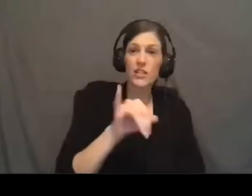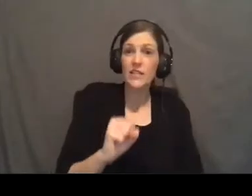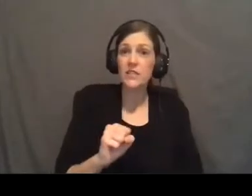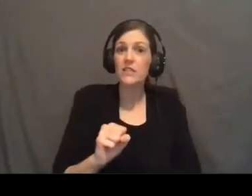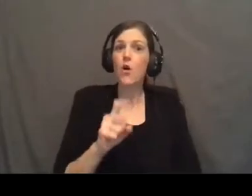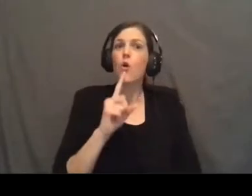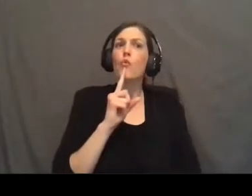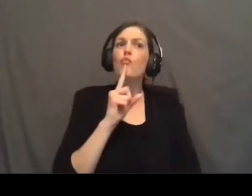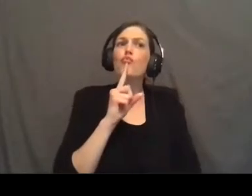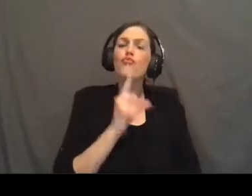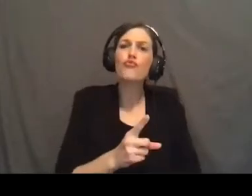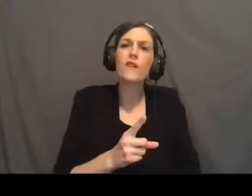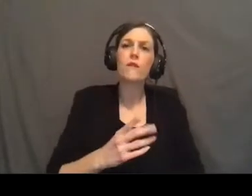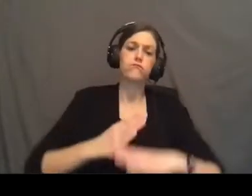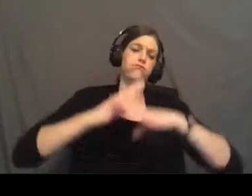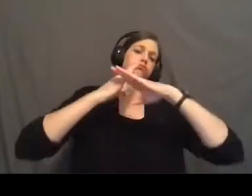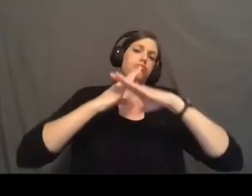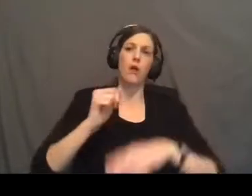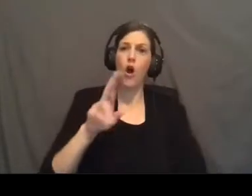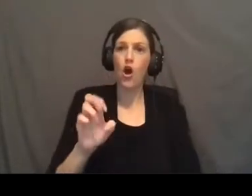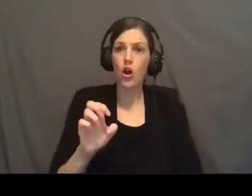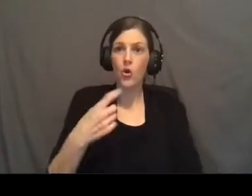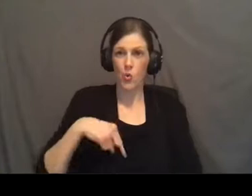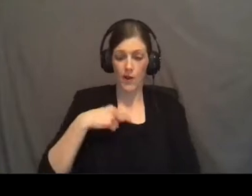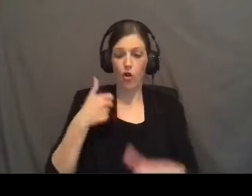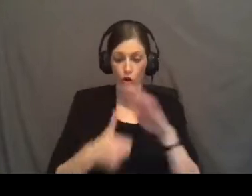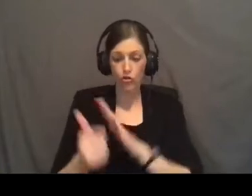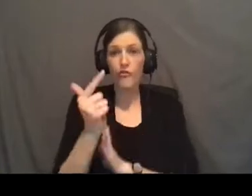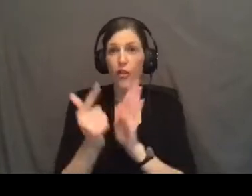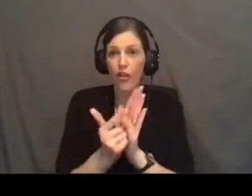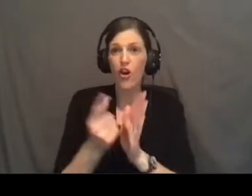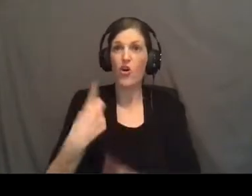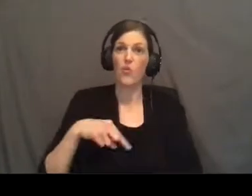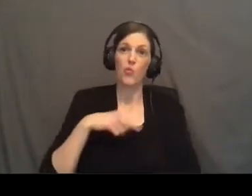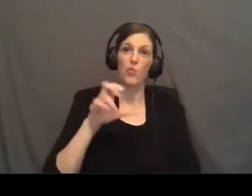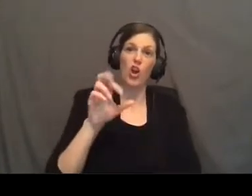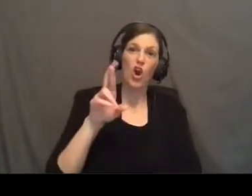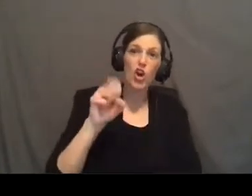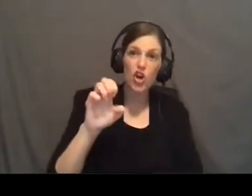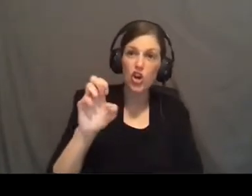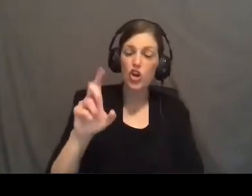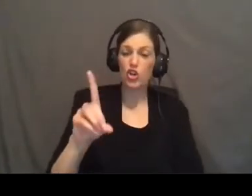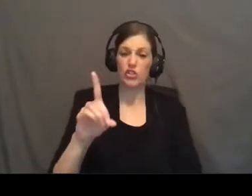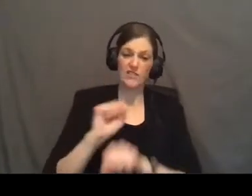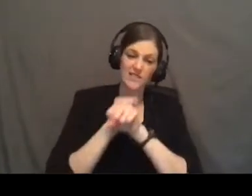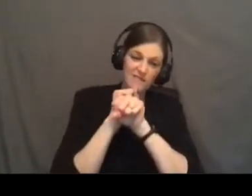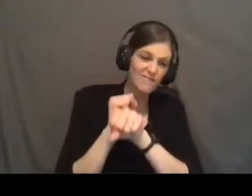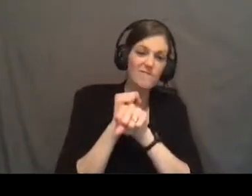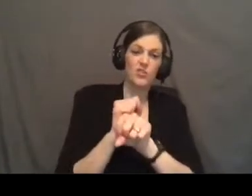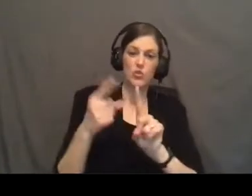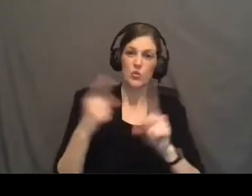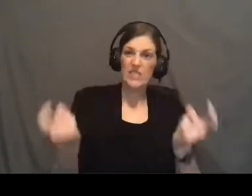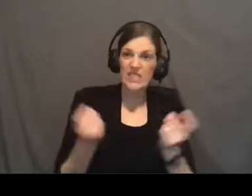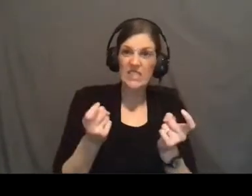obstacles are. We are under the law. We are cursed. We are enslaved to sin. Our evil